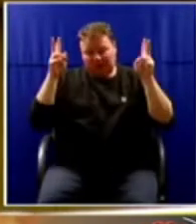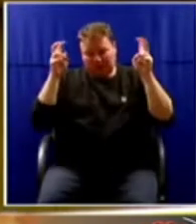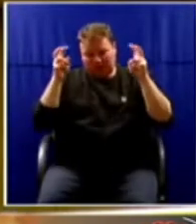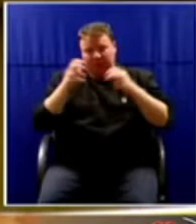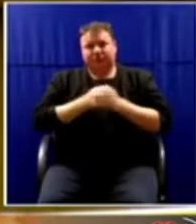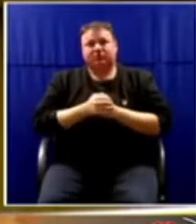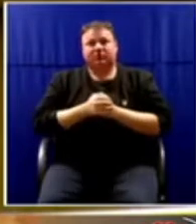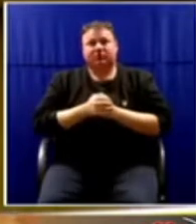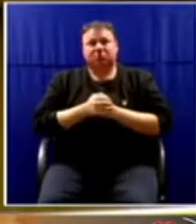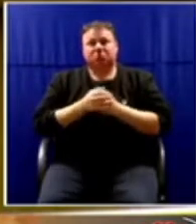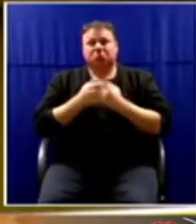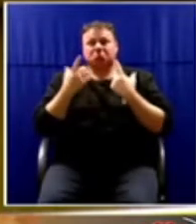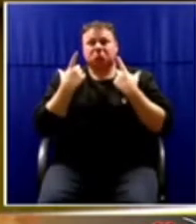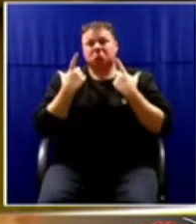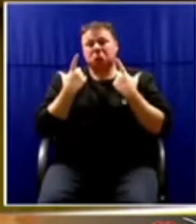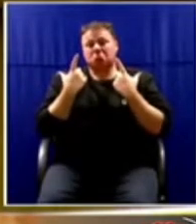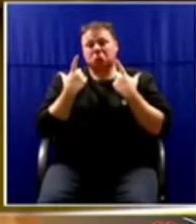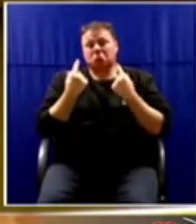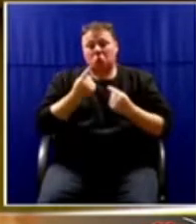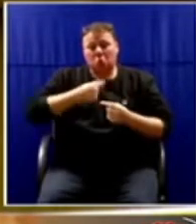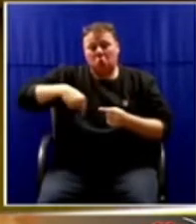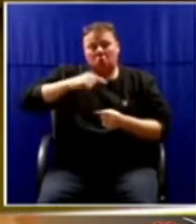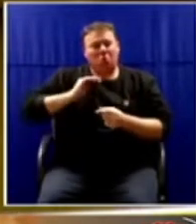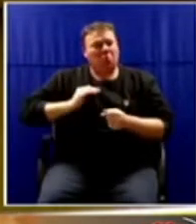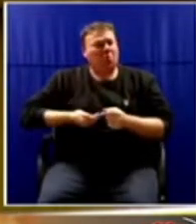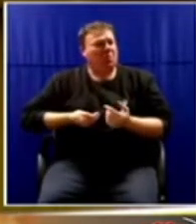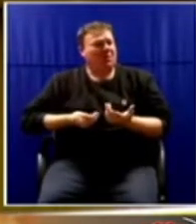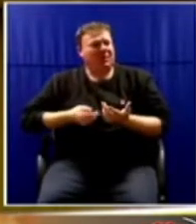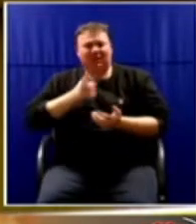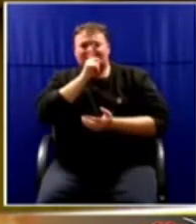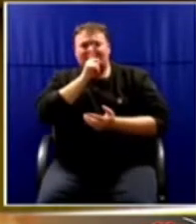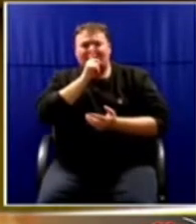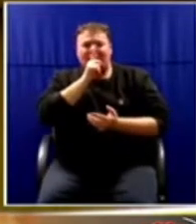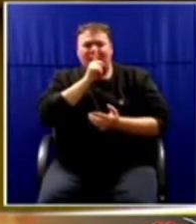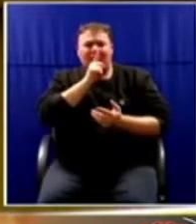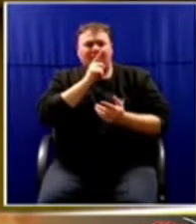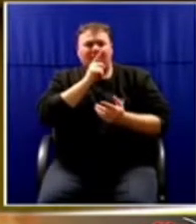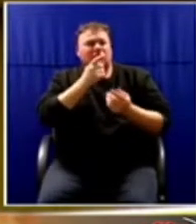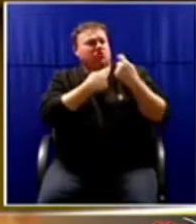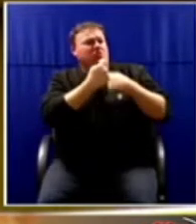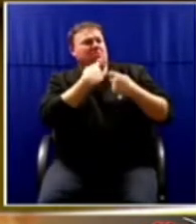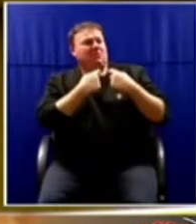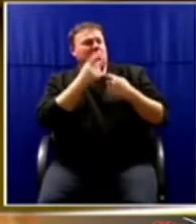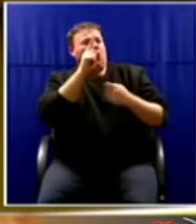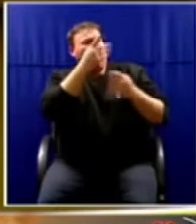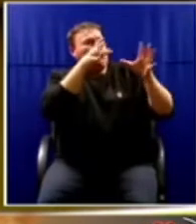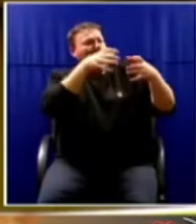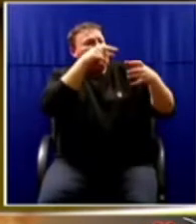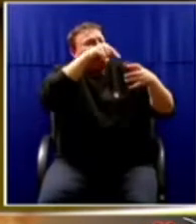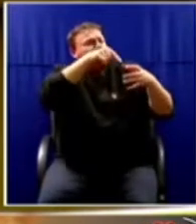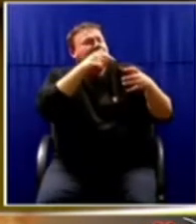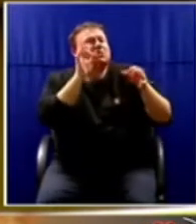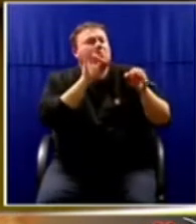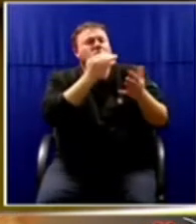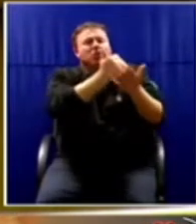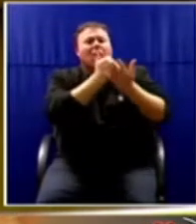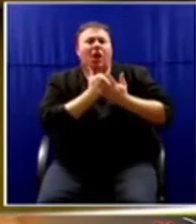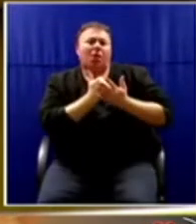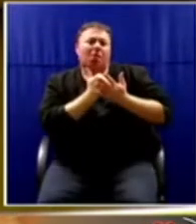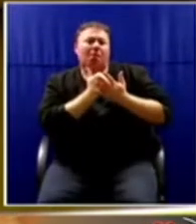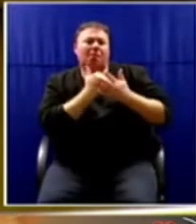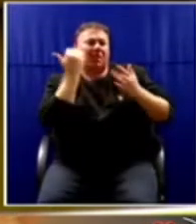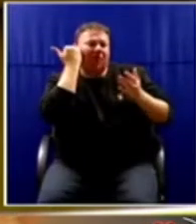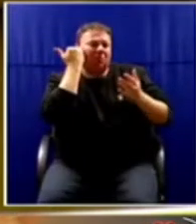what have we done as women to receive such silent treatment from the one body that is supposed to be protecting us?